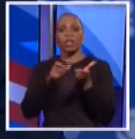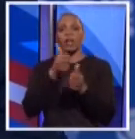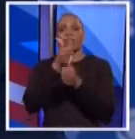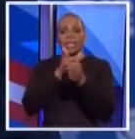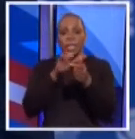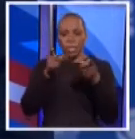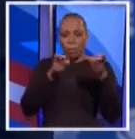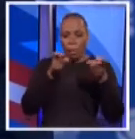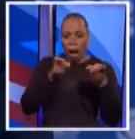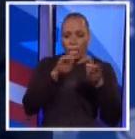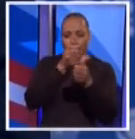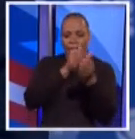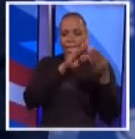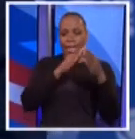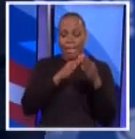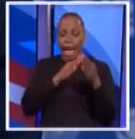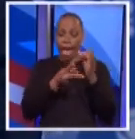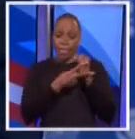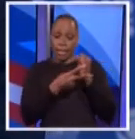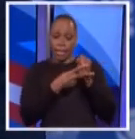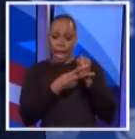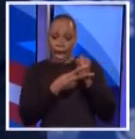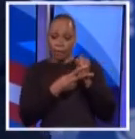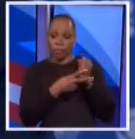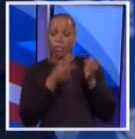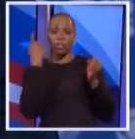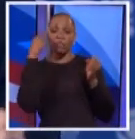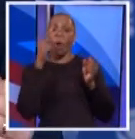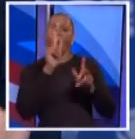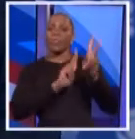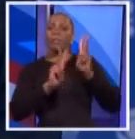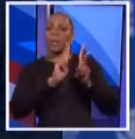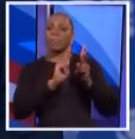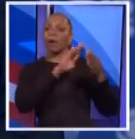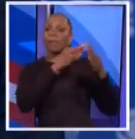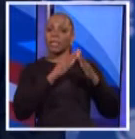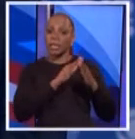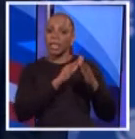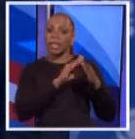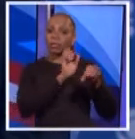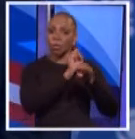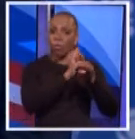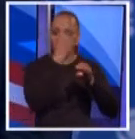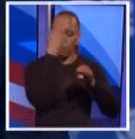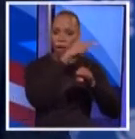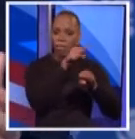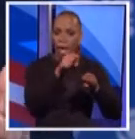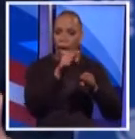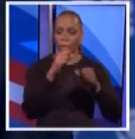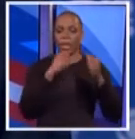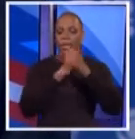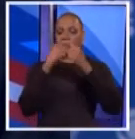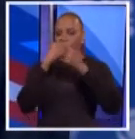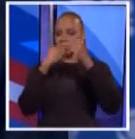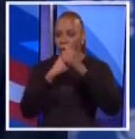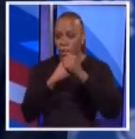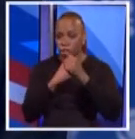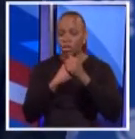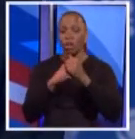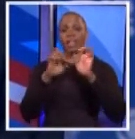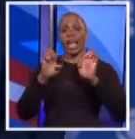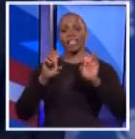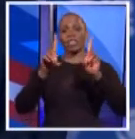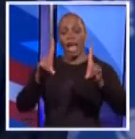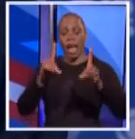agency. I'm going to put those savings to work for the people of this city. We've got to build out our education infrastructure. We've got to build more affordable